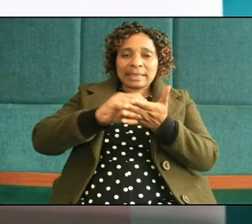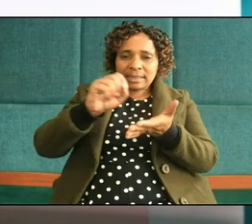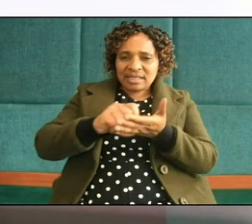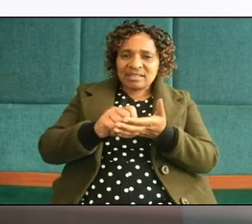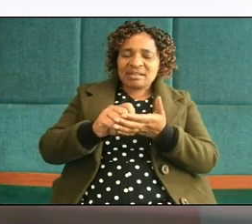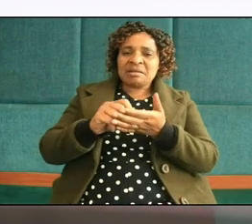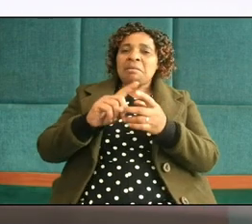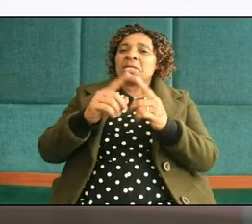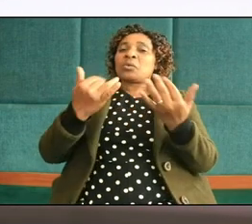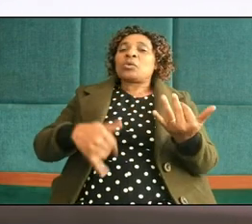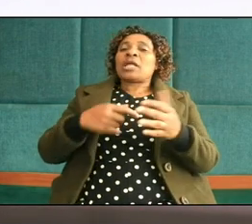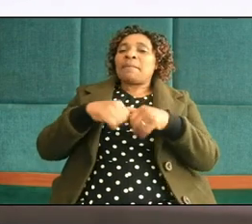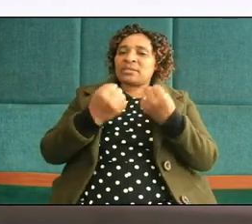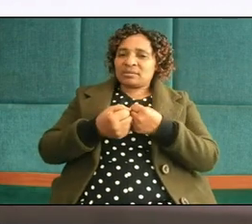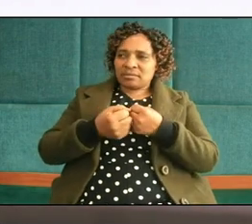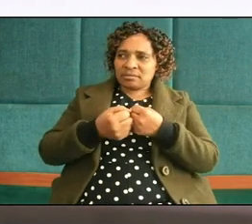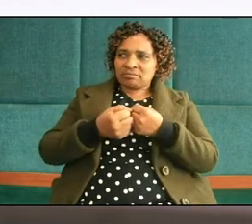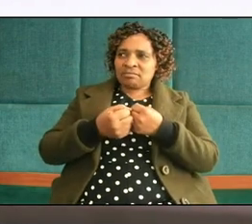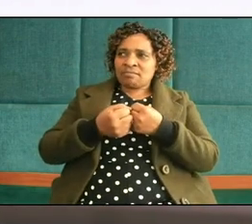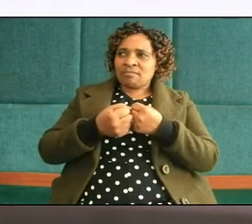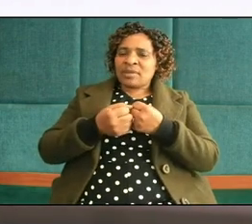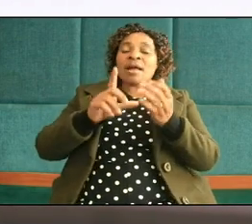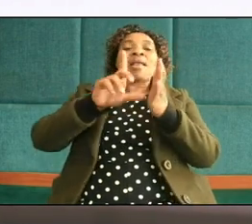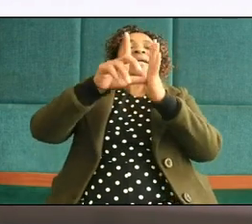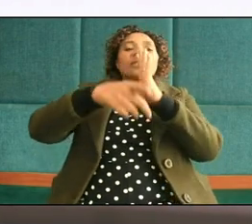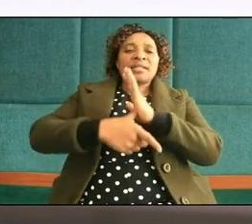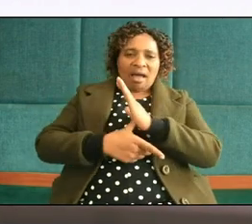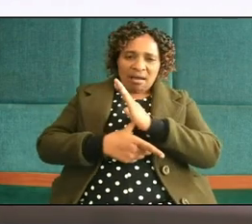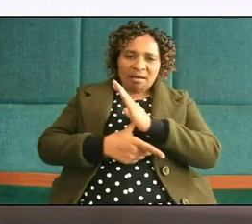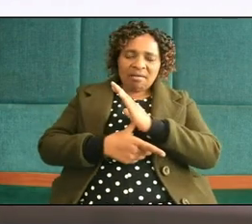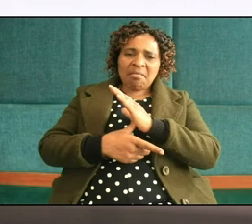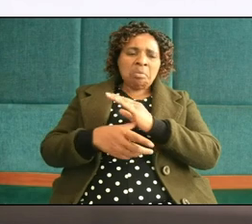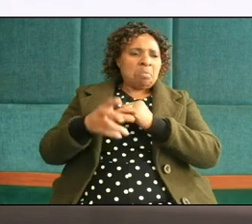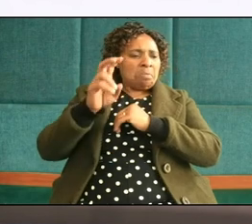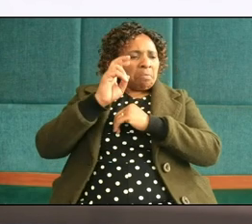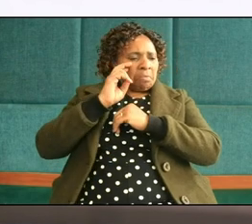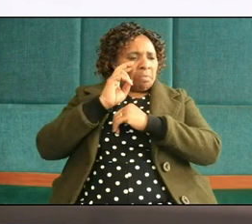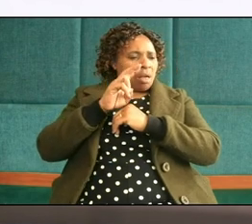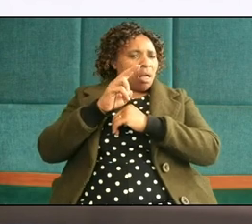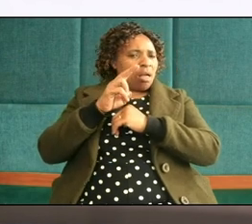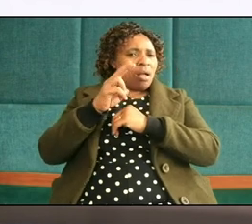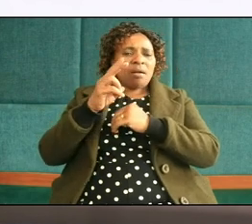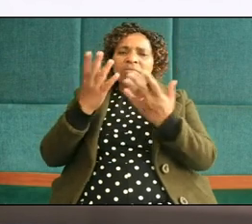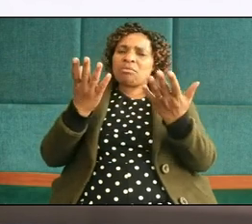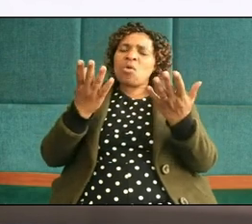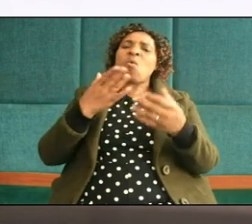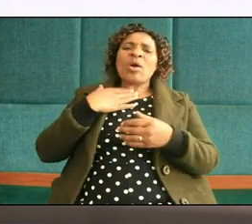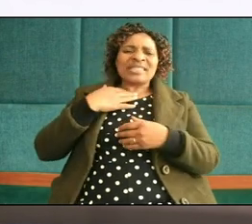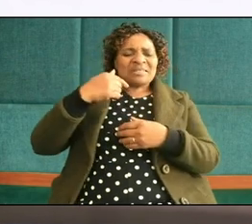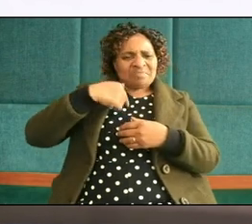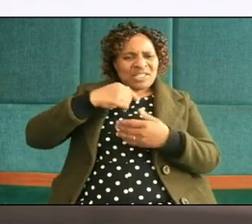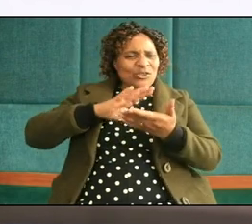he abuses her later on she recognized that oh he wanted me to